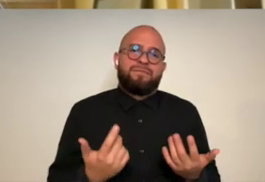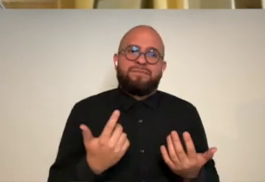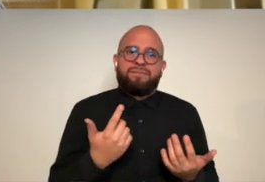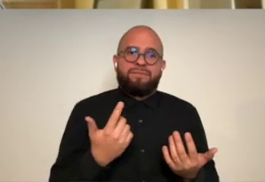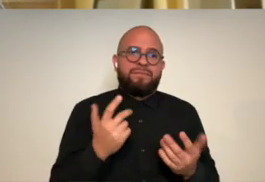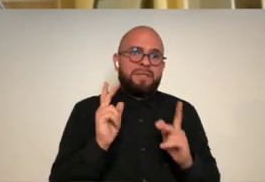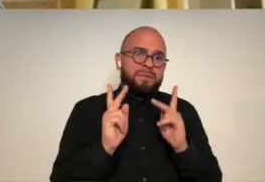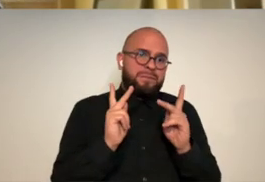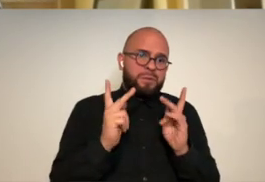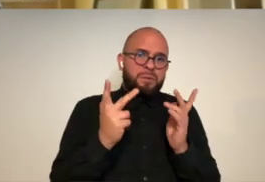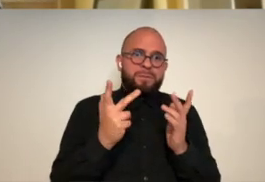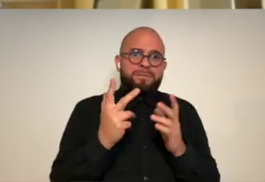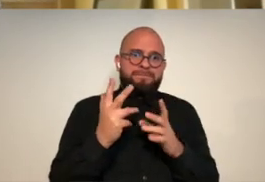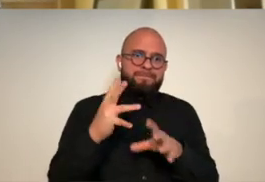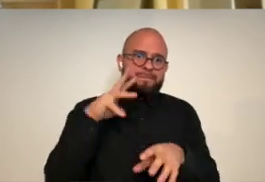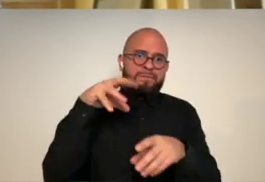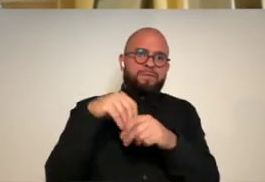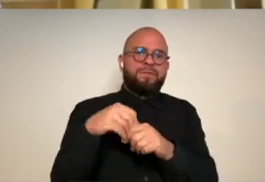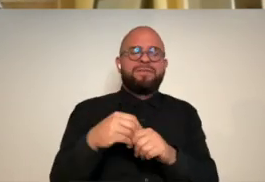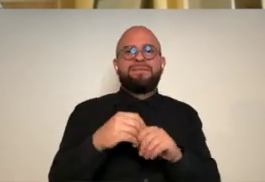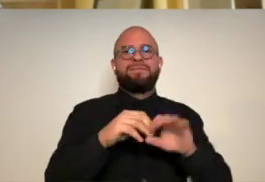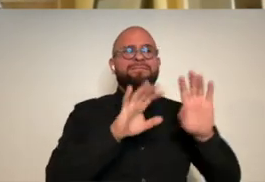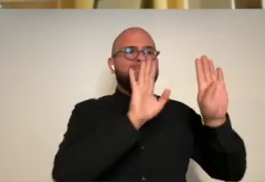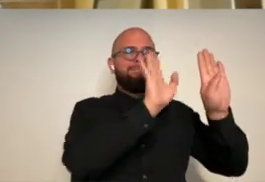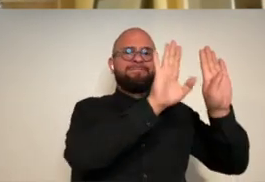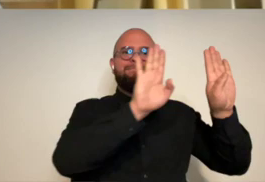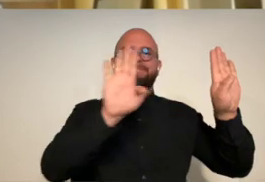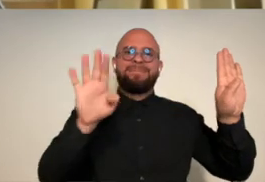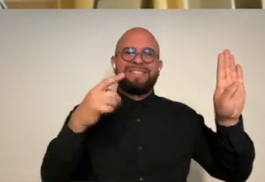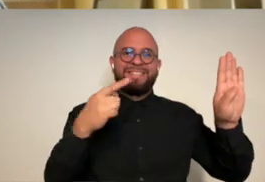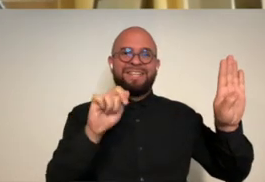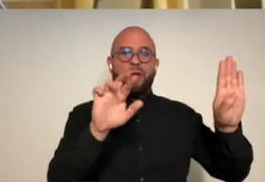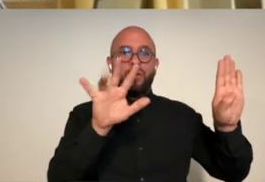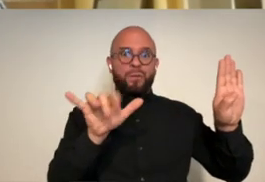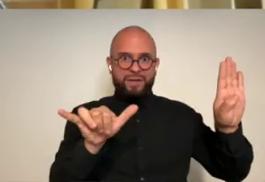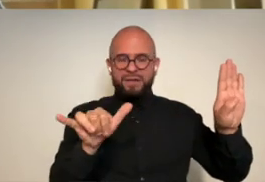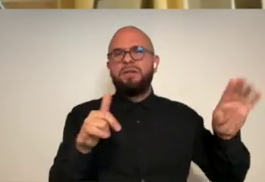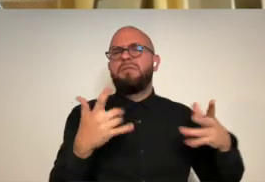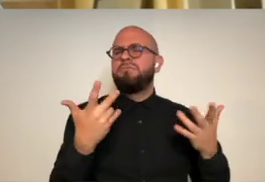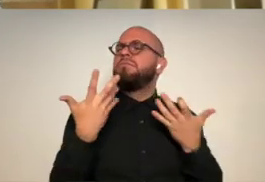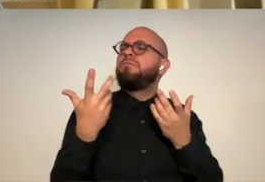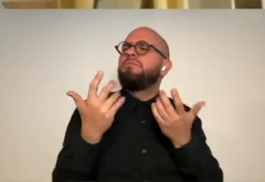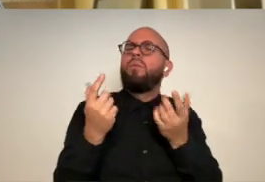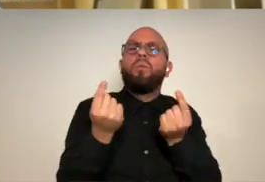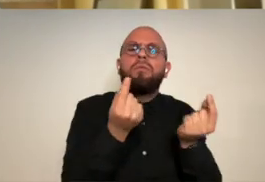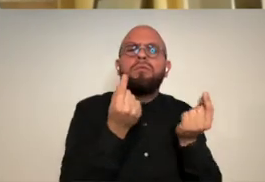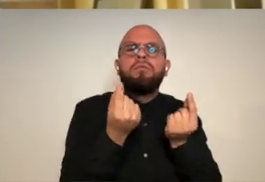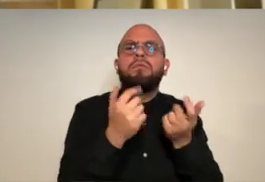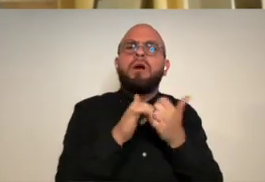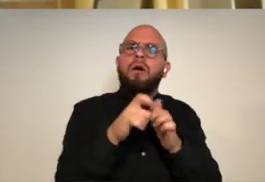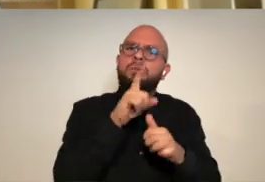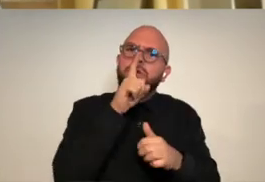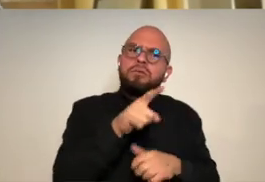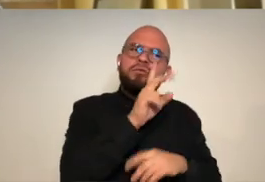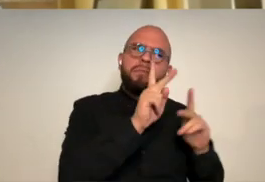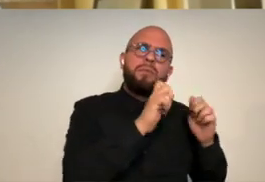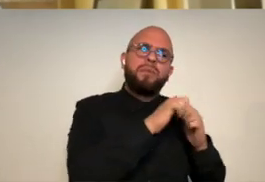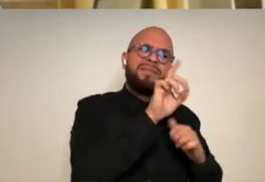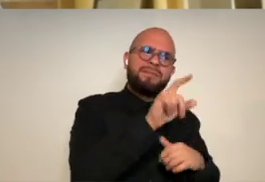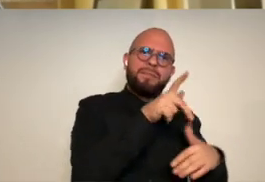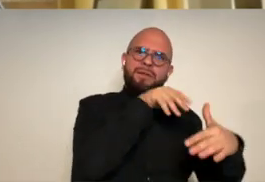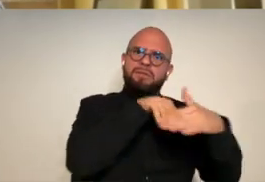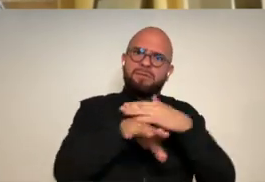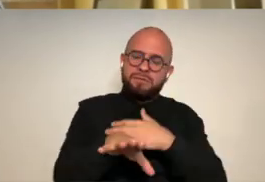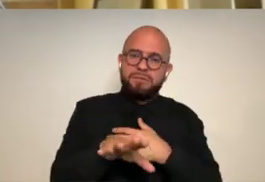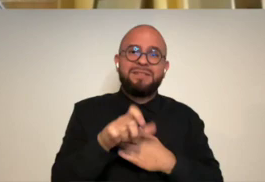just know for people doing art gallery showings how do we make it actually accessible what can we do for the different